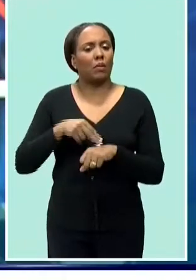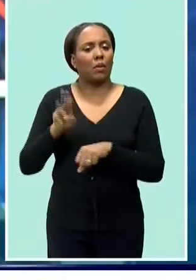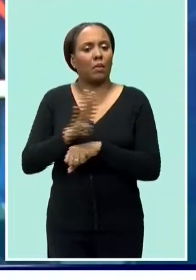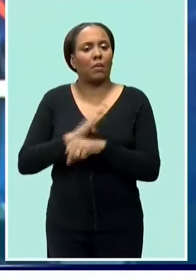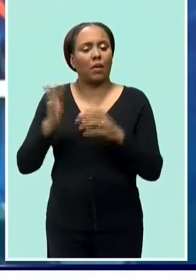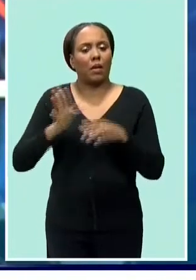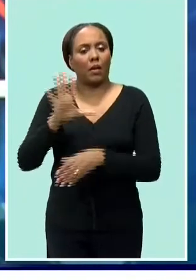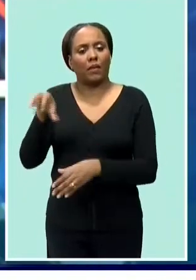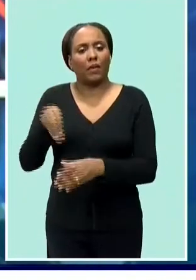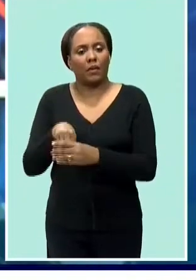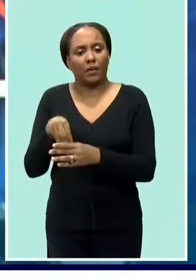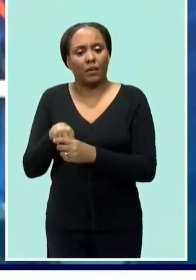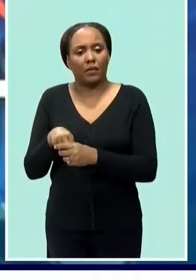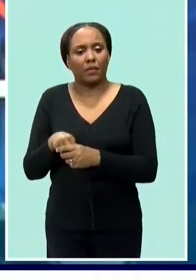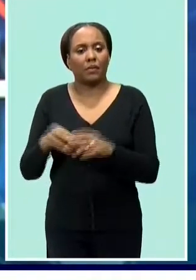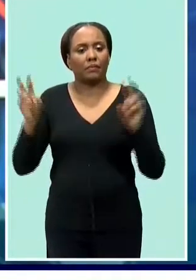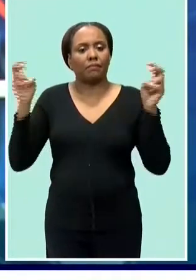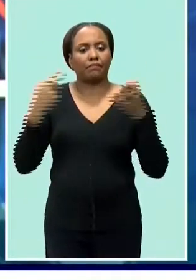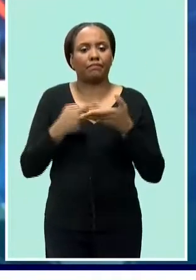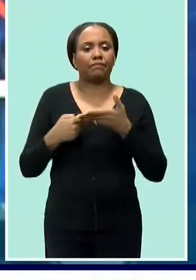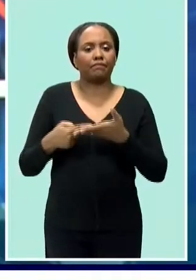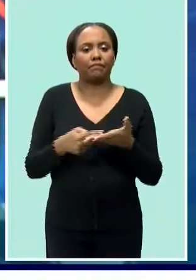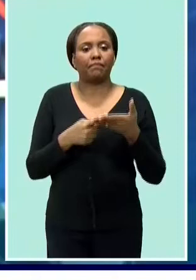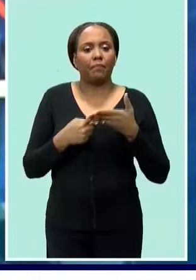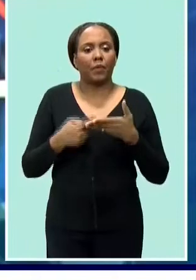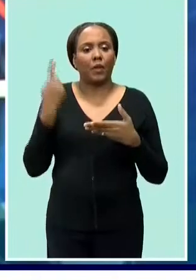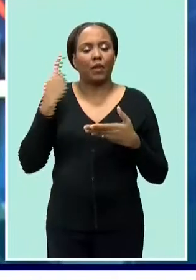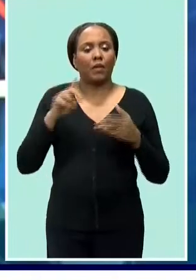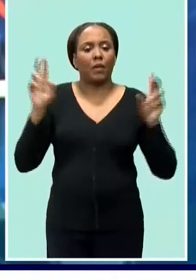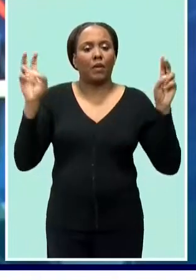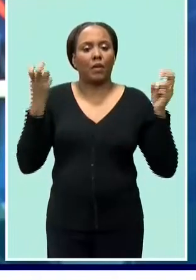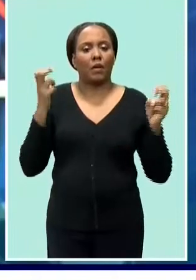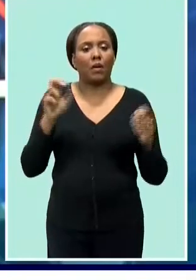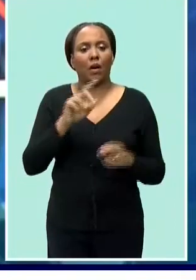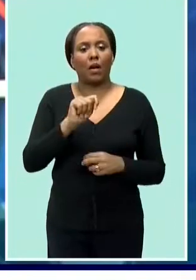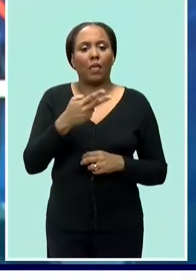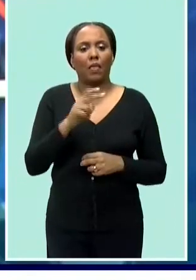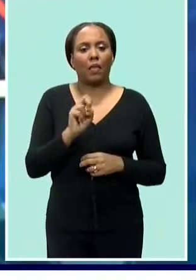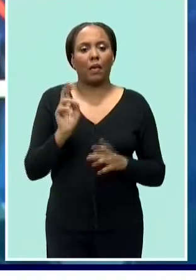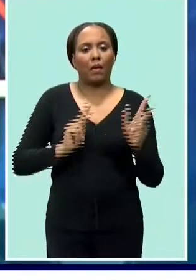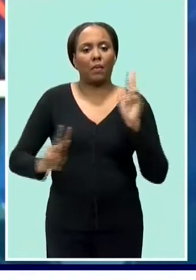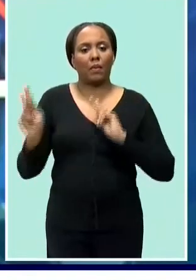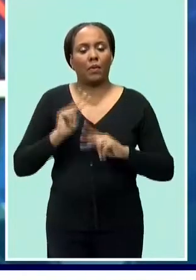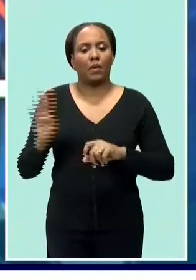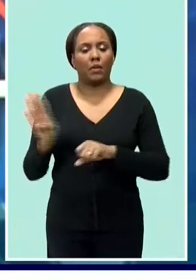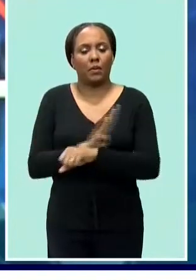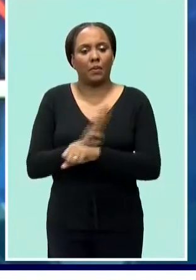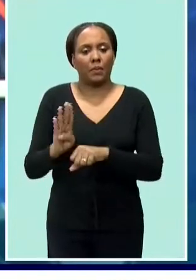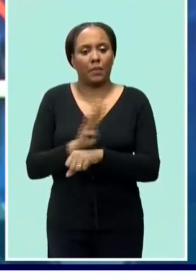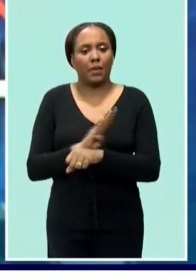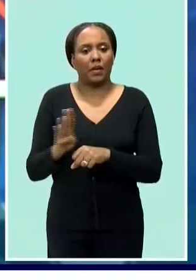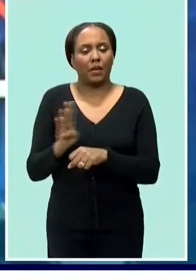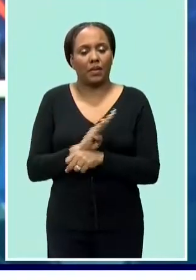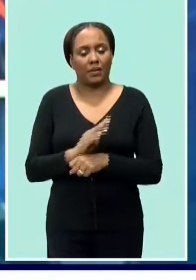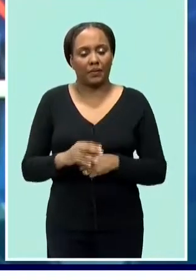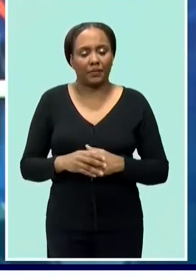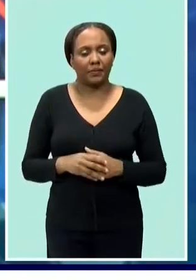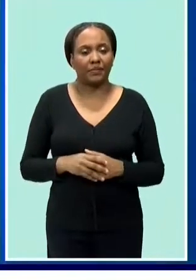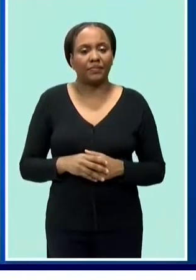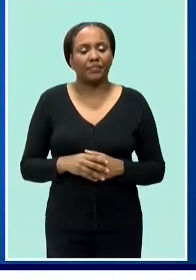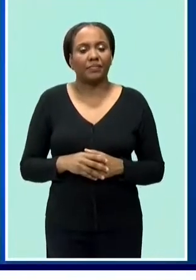one of the points revealed as the topic was discussed on cbc tv 8 the people's business our lorna jones reports